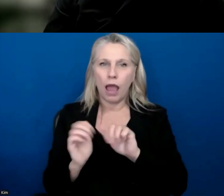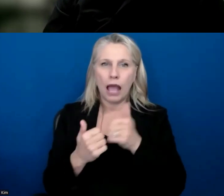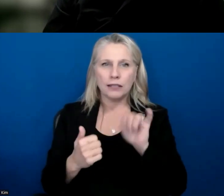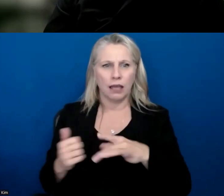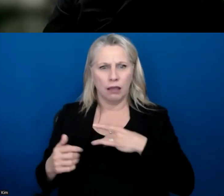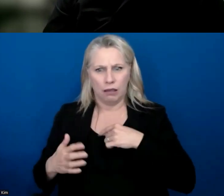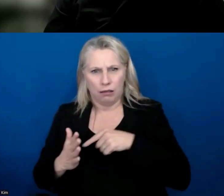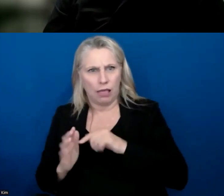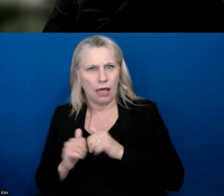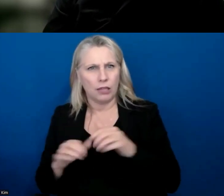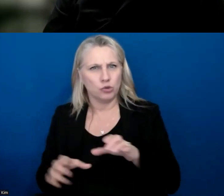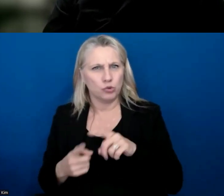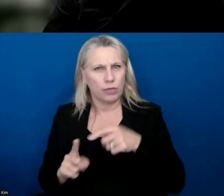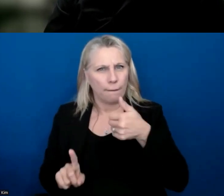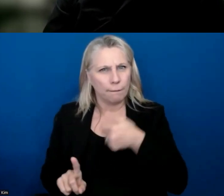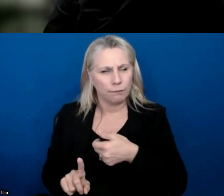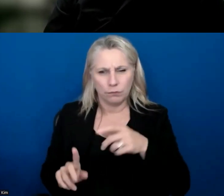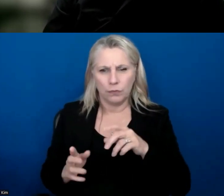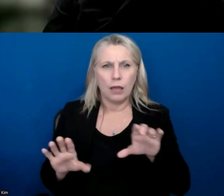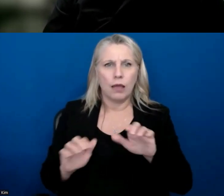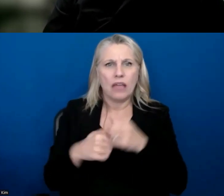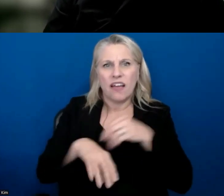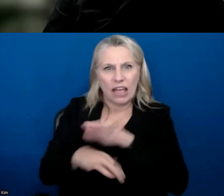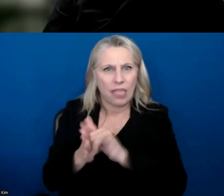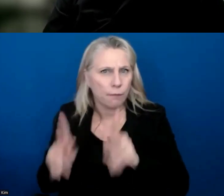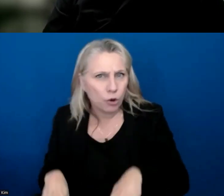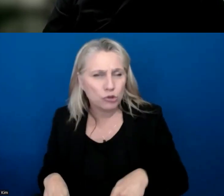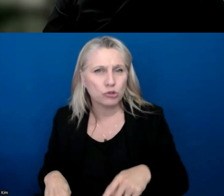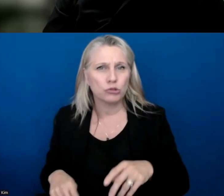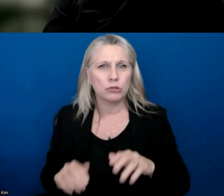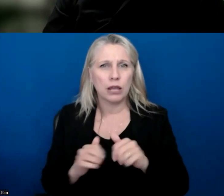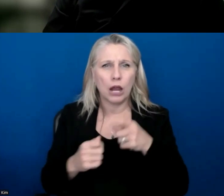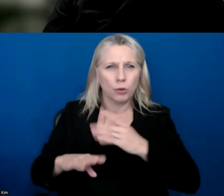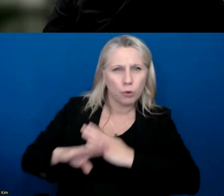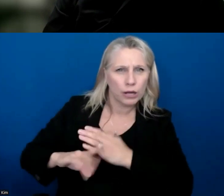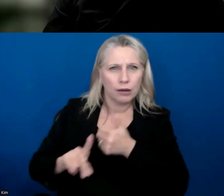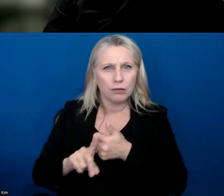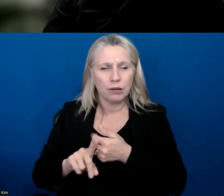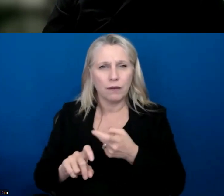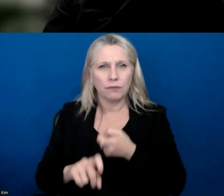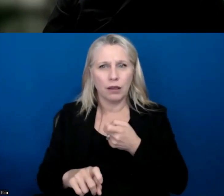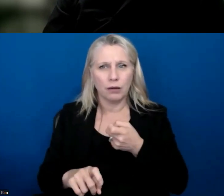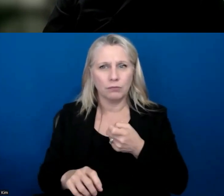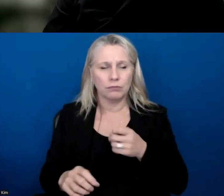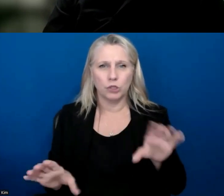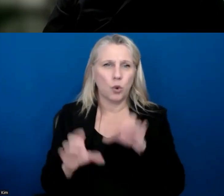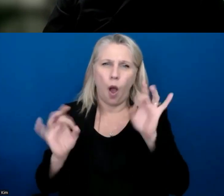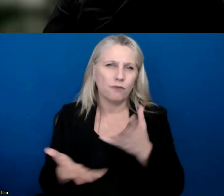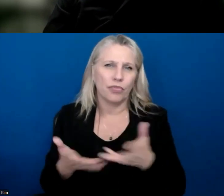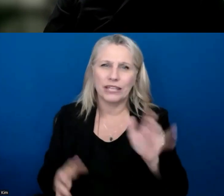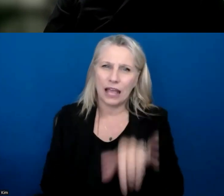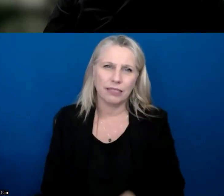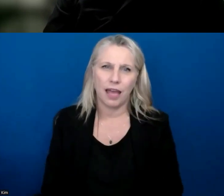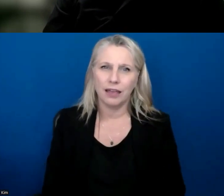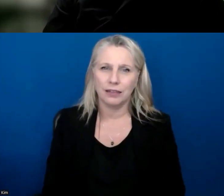And what do you feel? And how do we keep ourselves from, you know, succumbing to, to awful things like that? And so